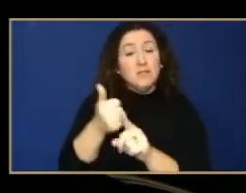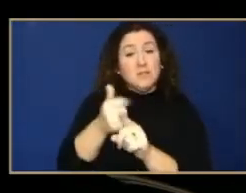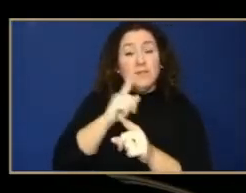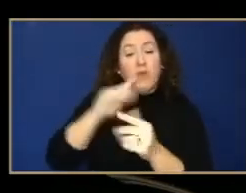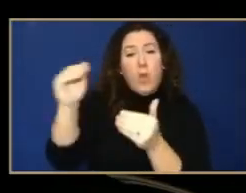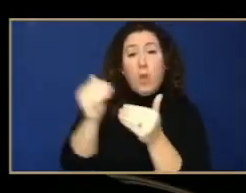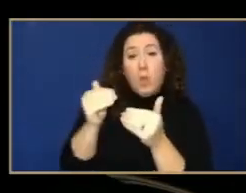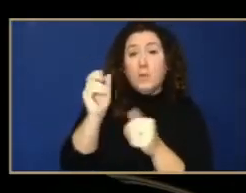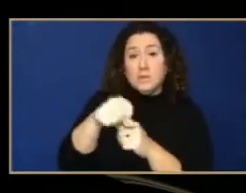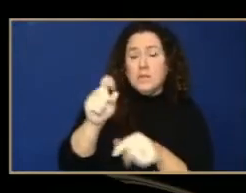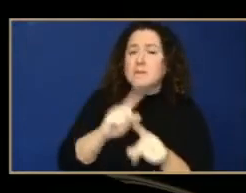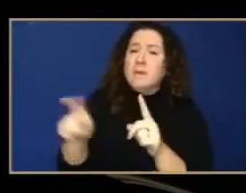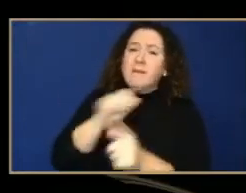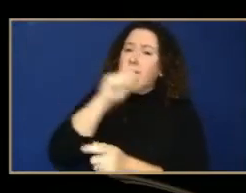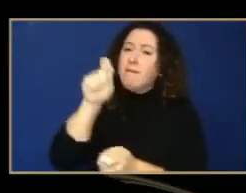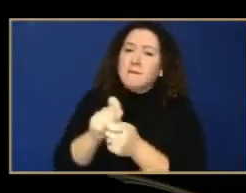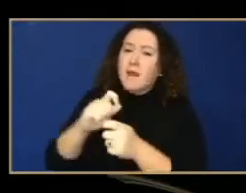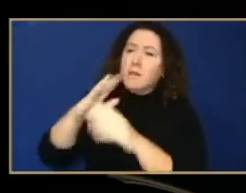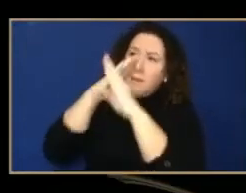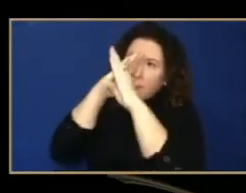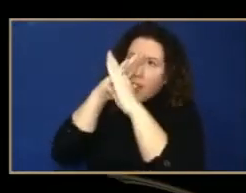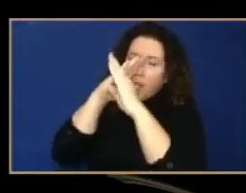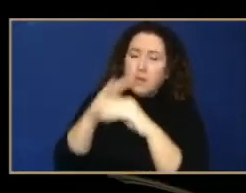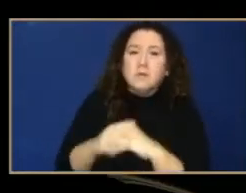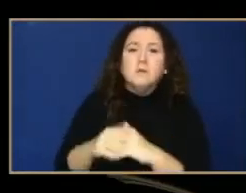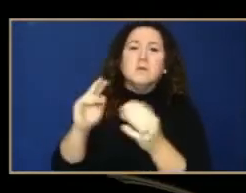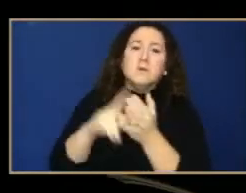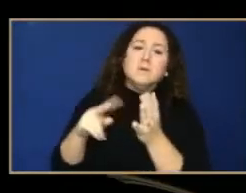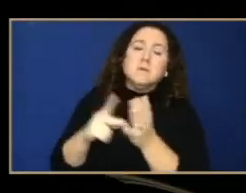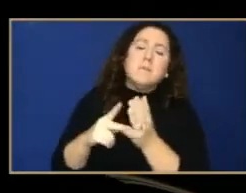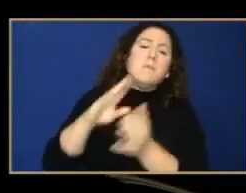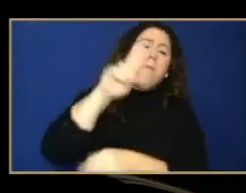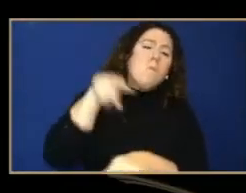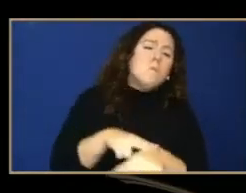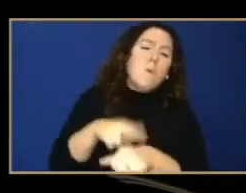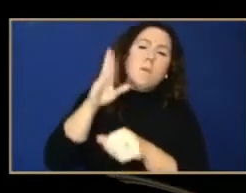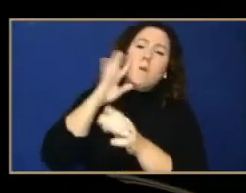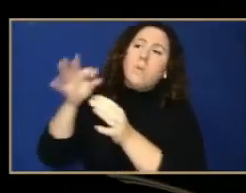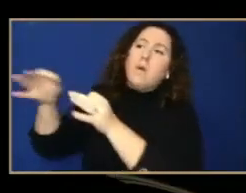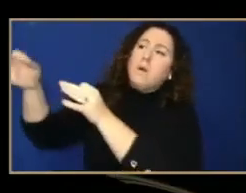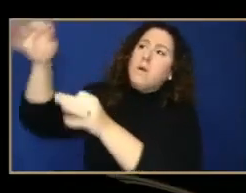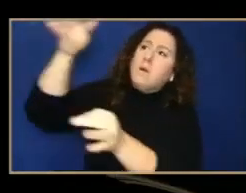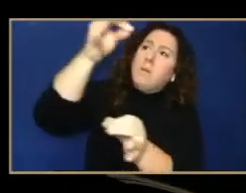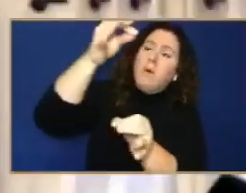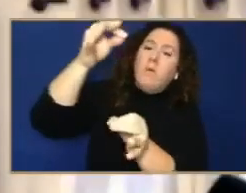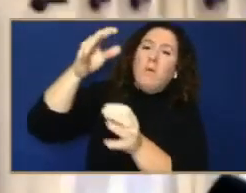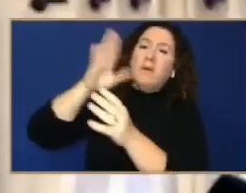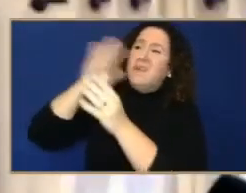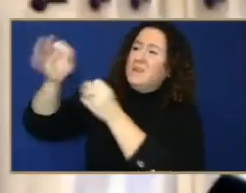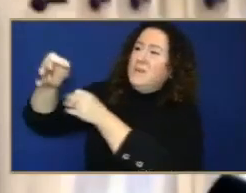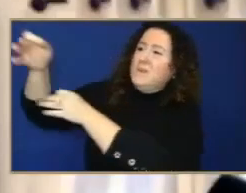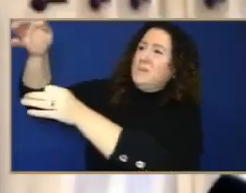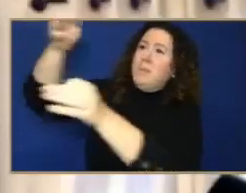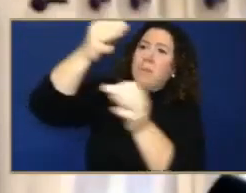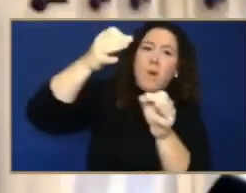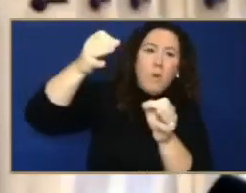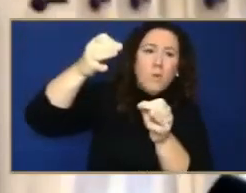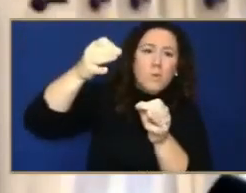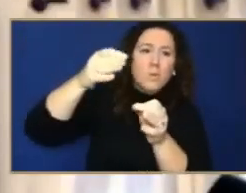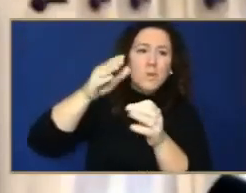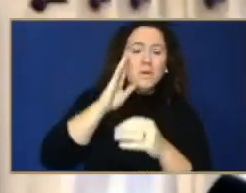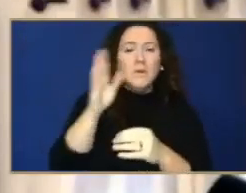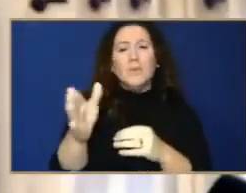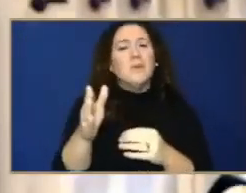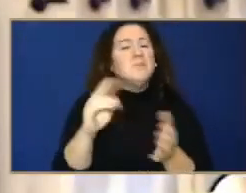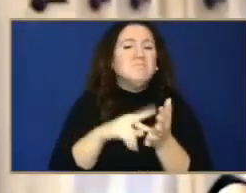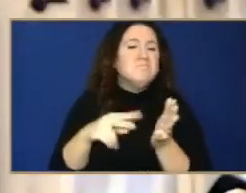overtakes Saturn in its orbit, it passes about a degree apart from Saturn in the sky. And the degree is about twice the width of the full